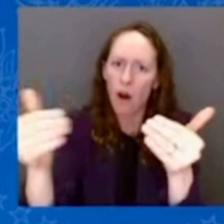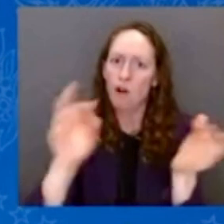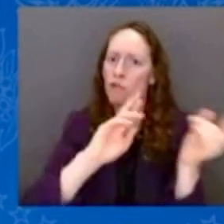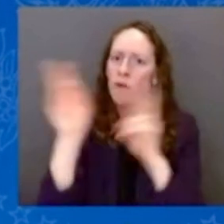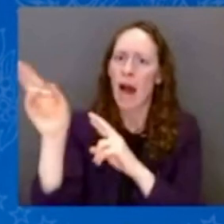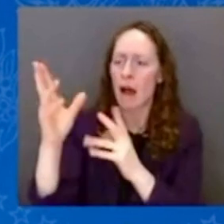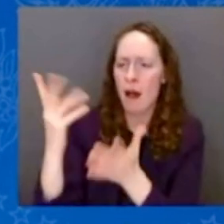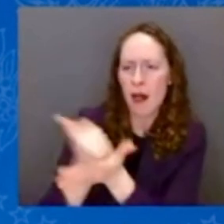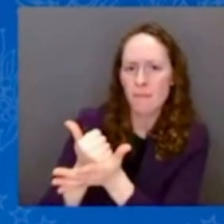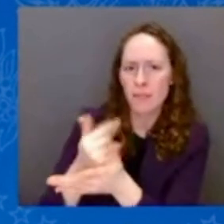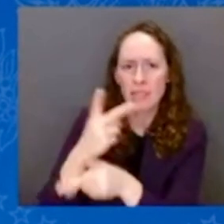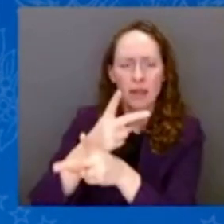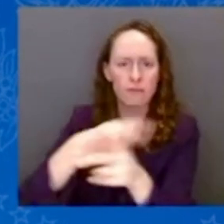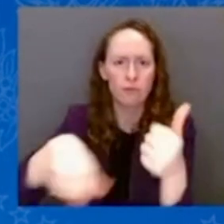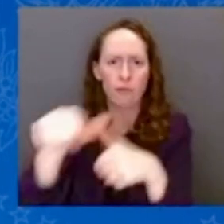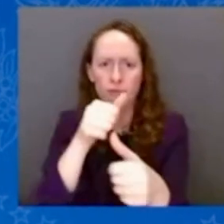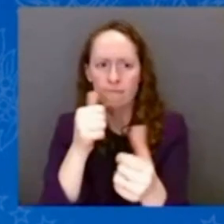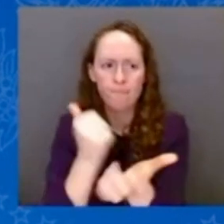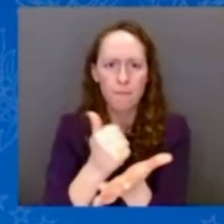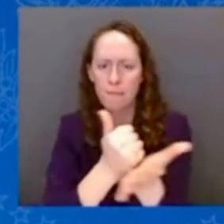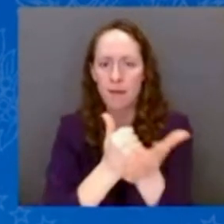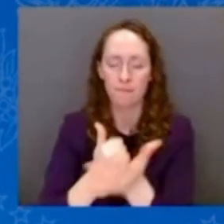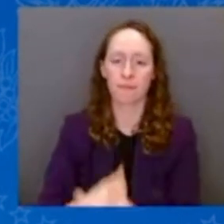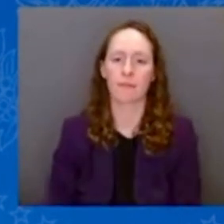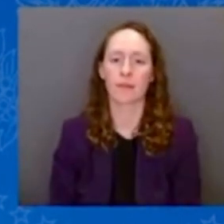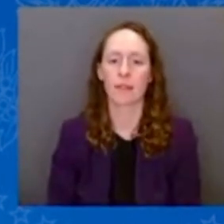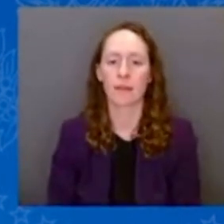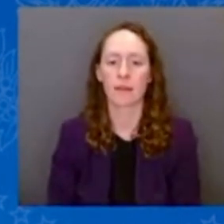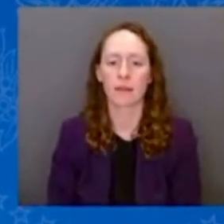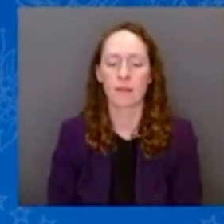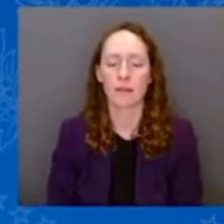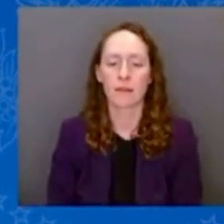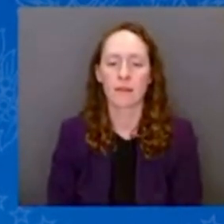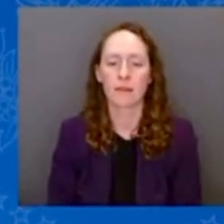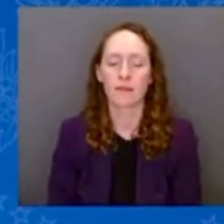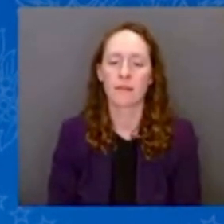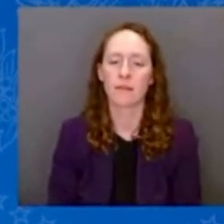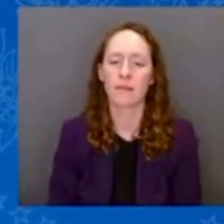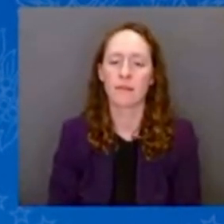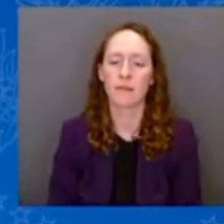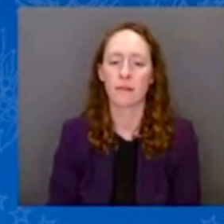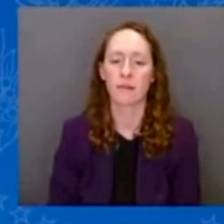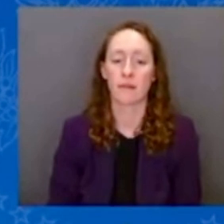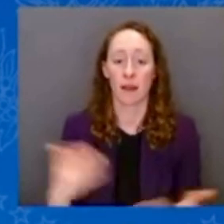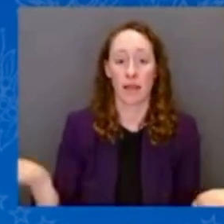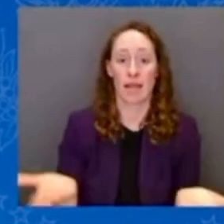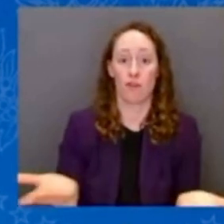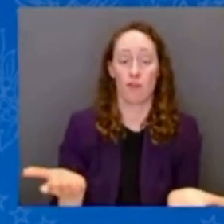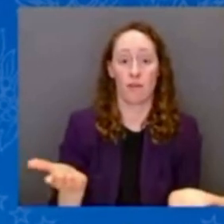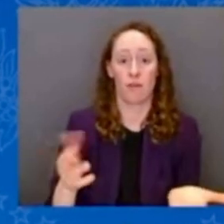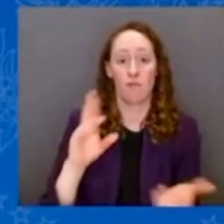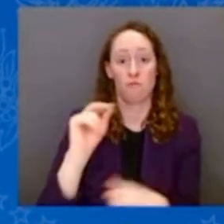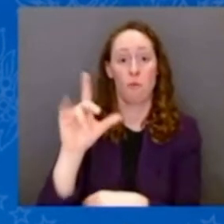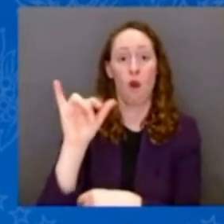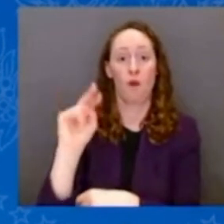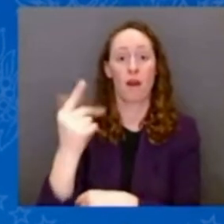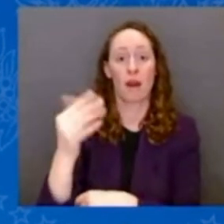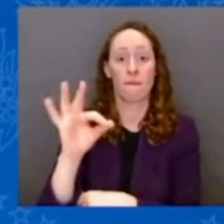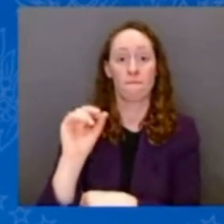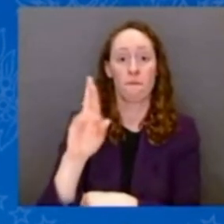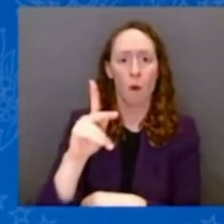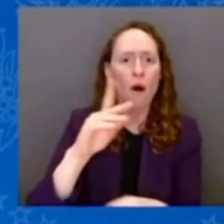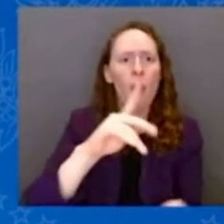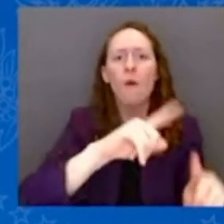and Amory and Silver City and Carrollton and Winona and other communities that have been hit.